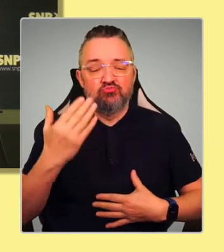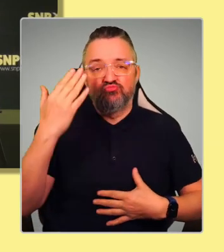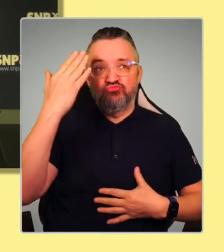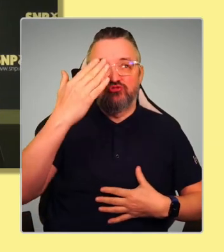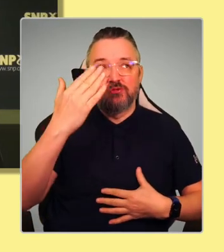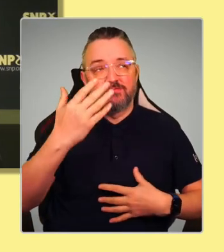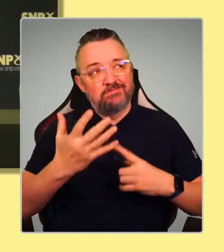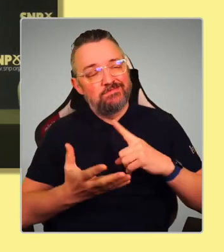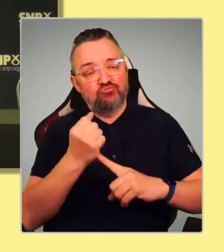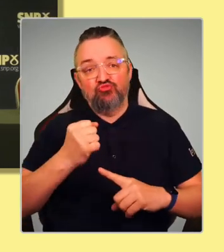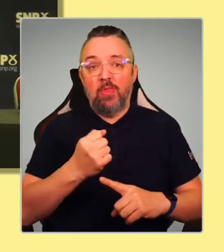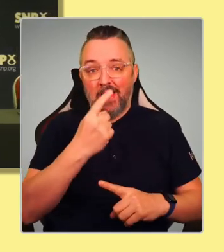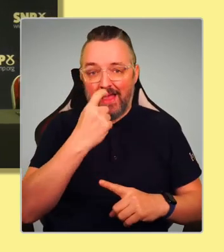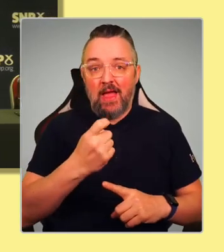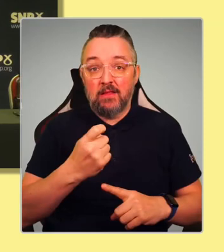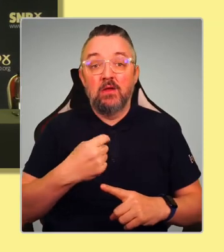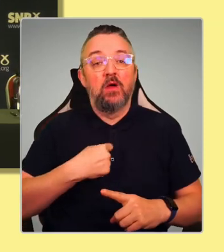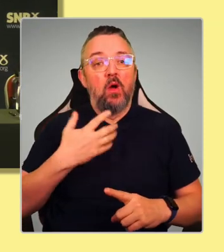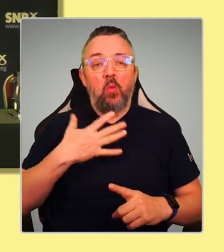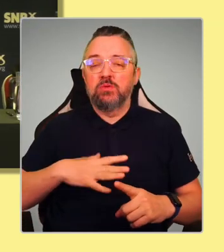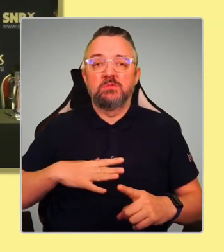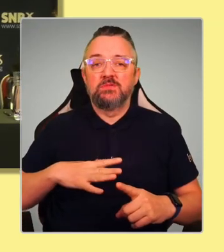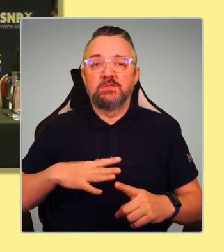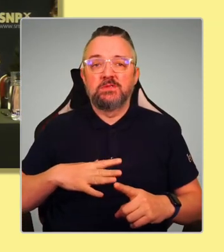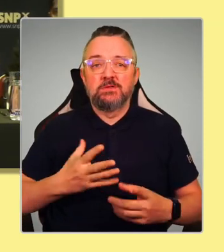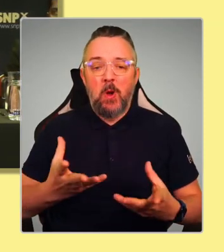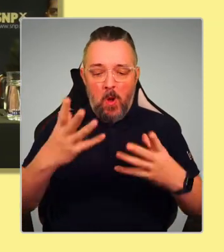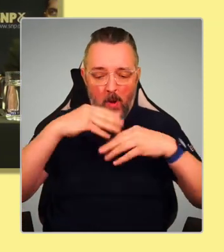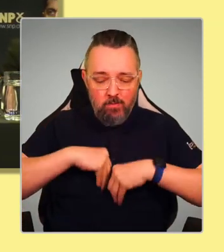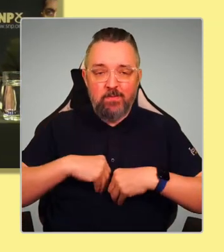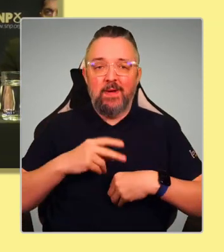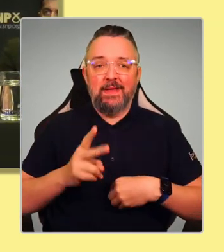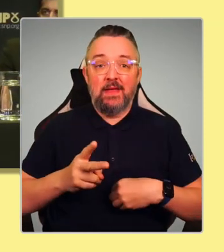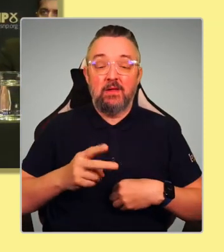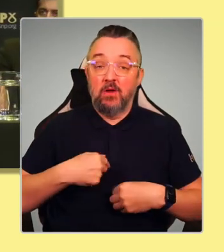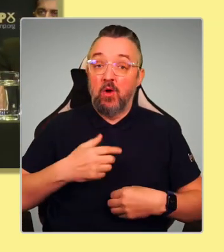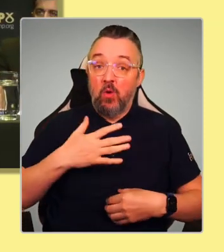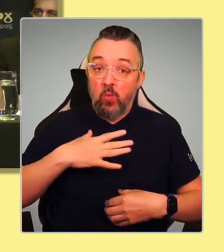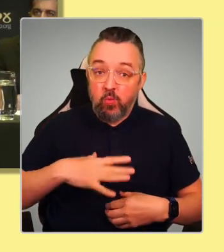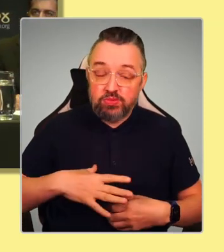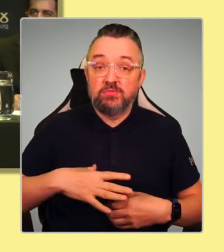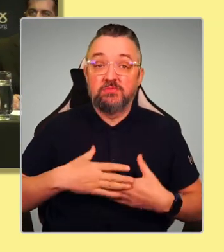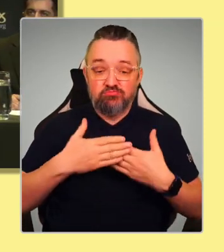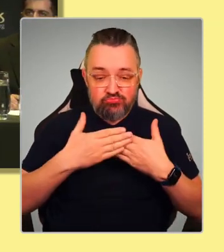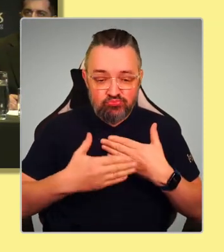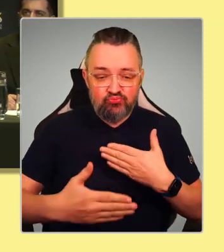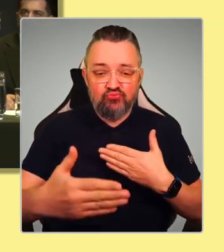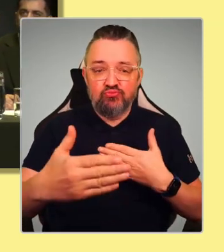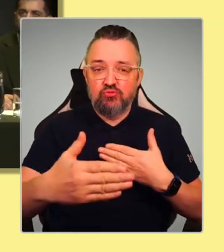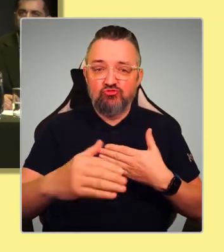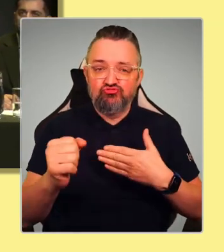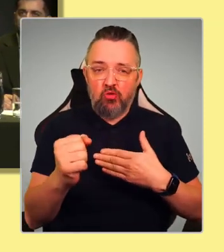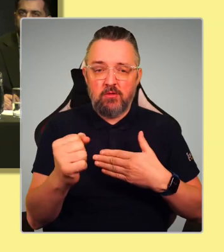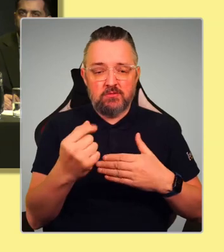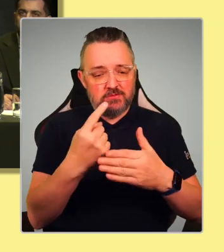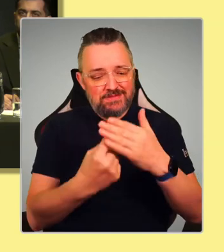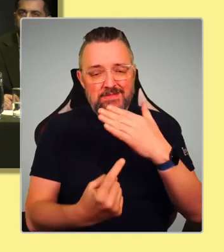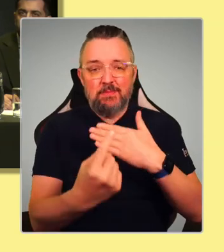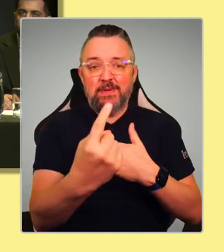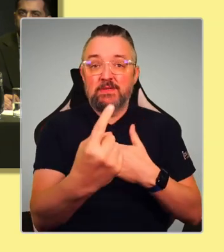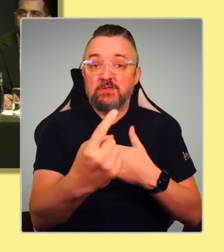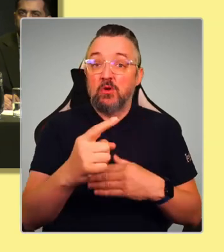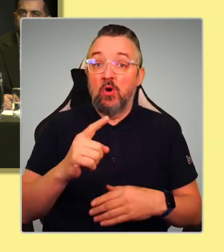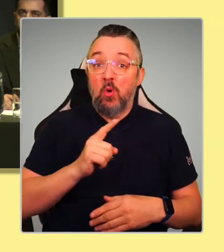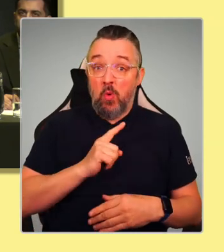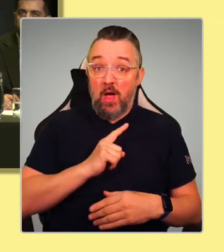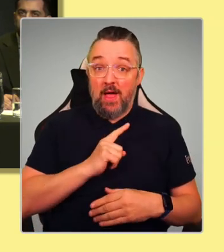to recapture that. I want us to head towards that vision of an independent Scotland. And the reason I want Scotland to be independent is